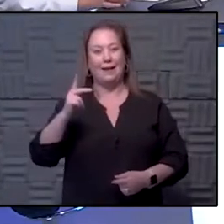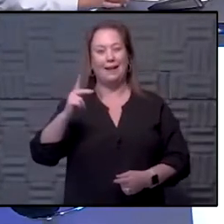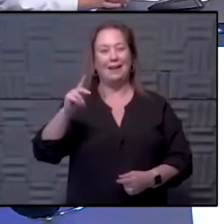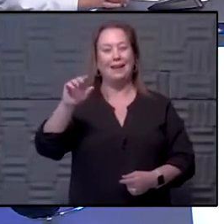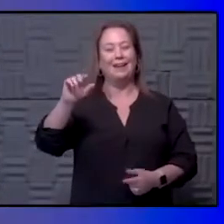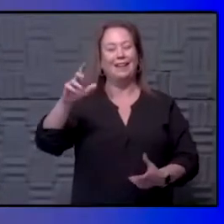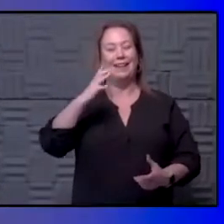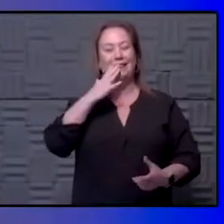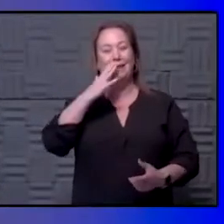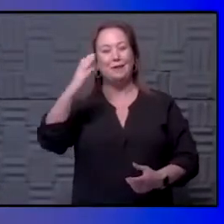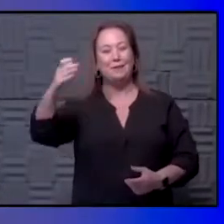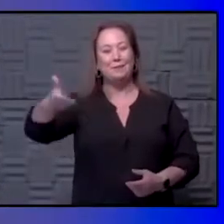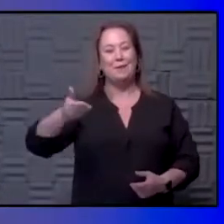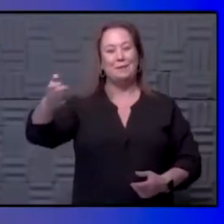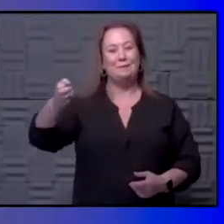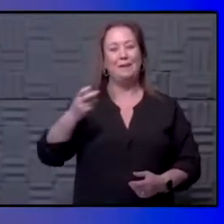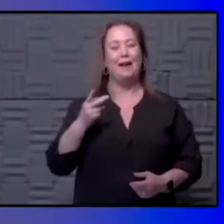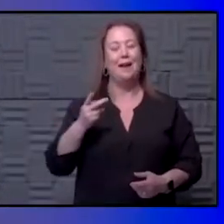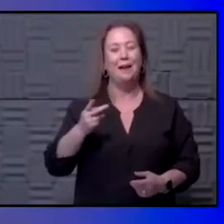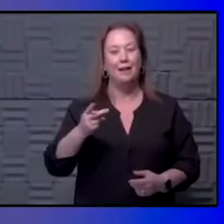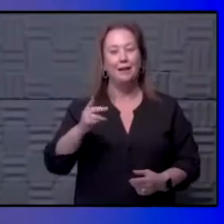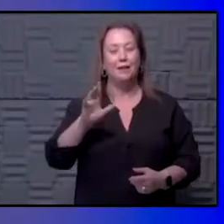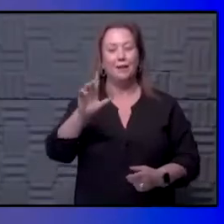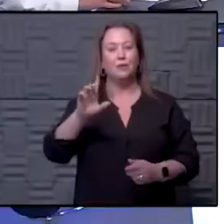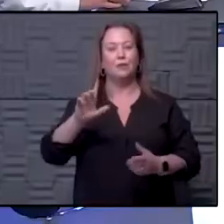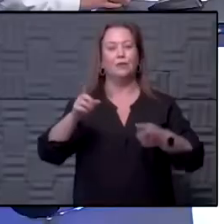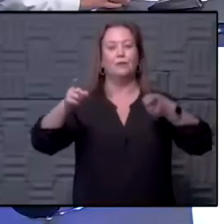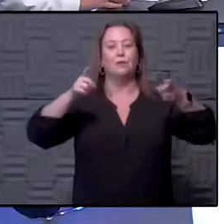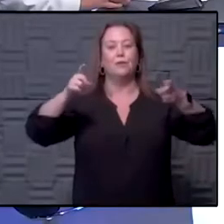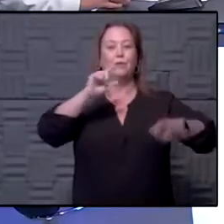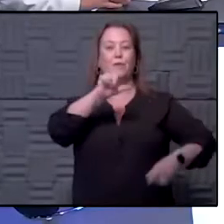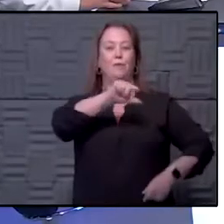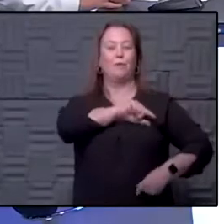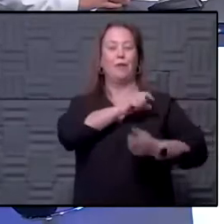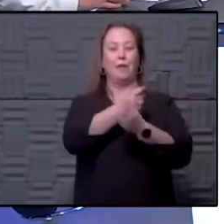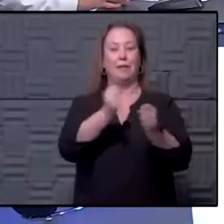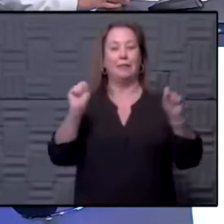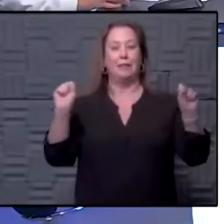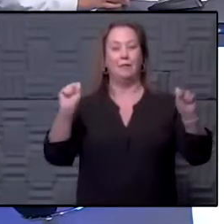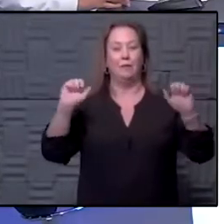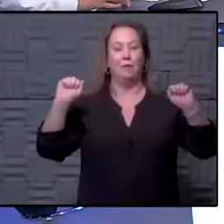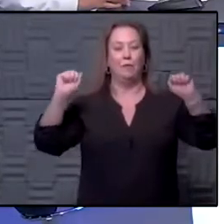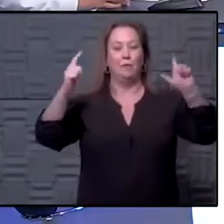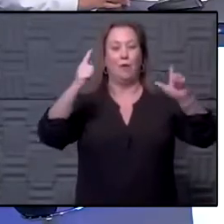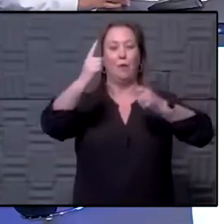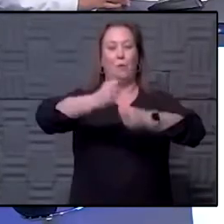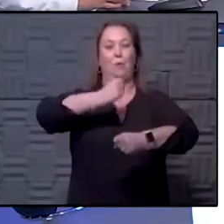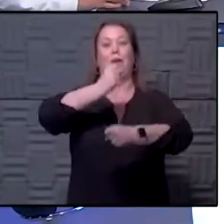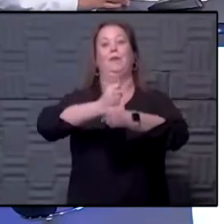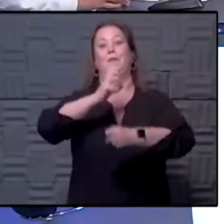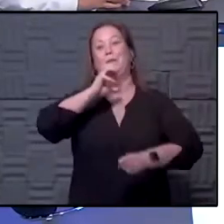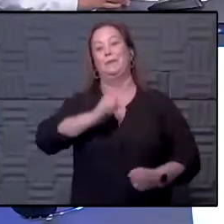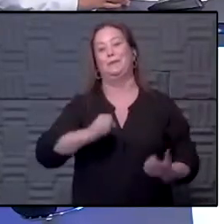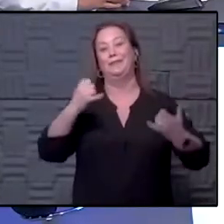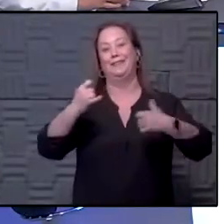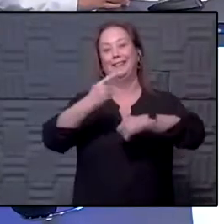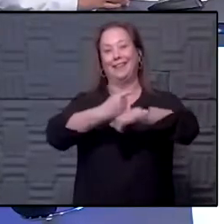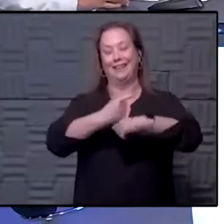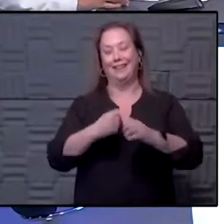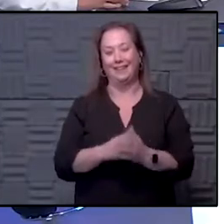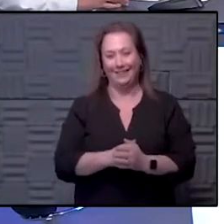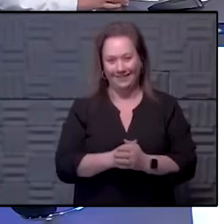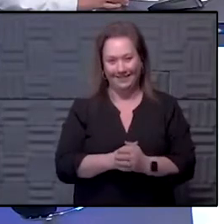how are you doing this morning? I'm doing well. Amanda's our Director of Quality and Safety, and we're all a year older today. Yeah.